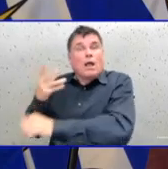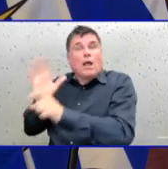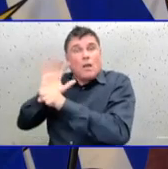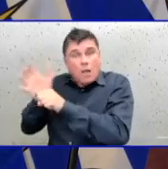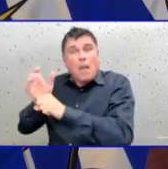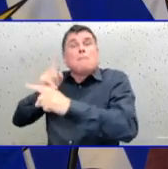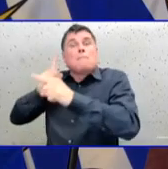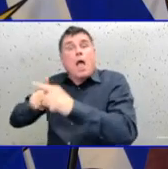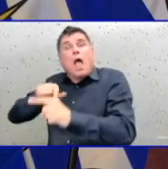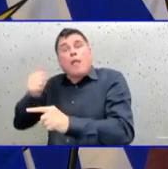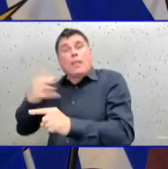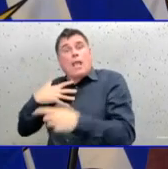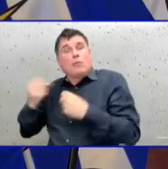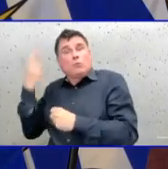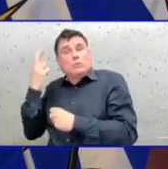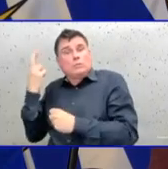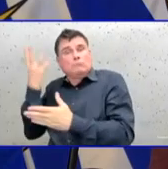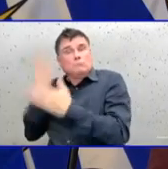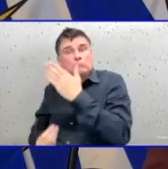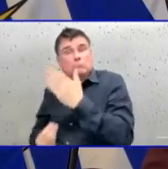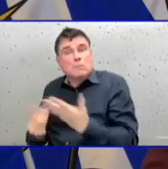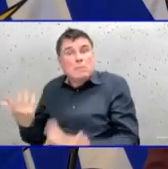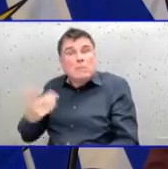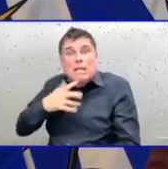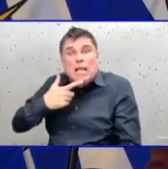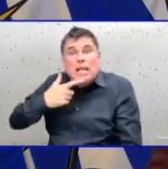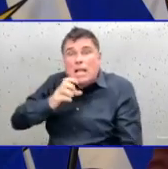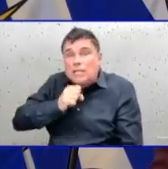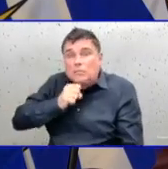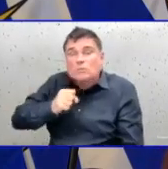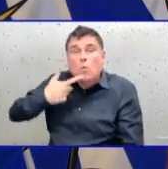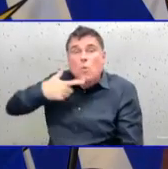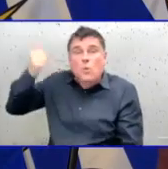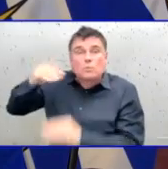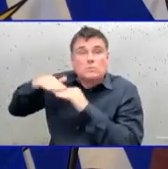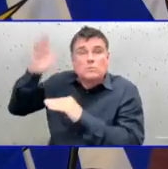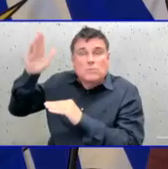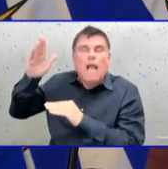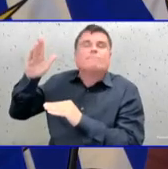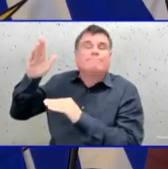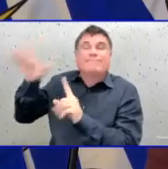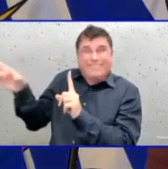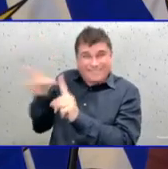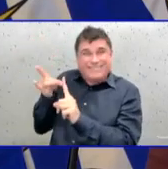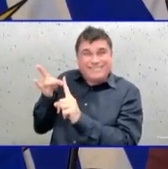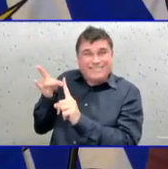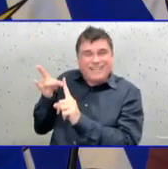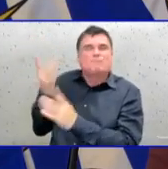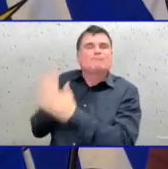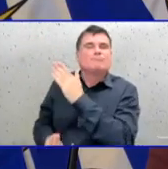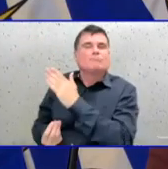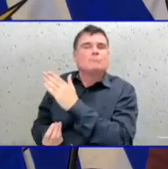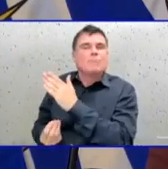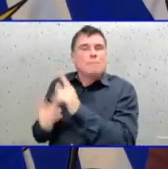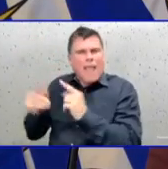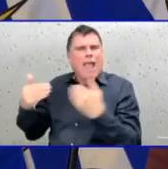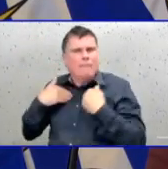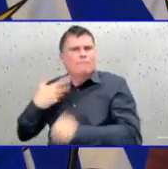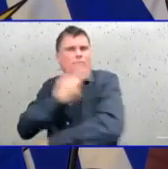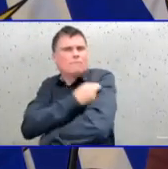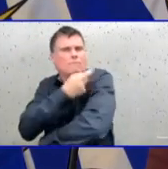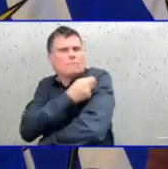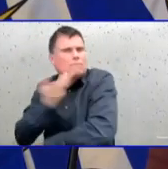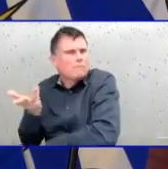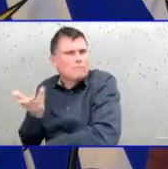vaccinated in this province, what should they be thinking? Dr. Yeah, so there's a couple of things. The number one risk factor for having severe illness or